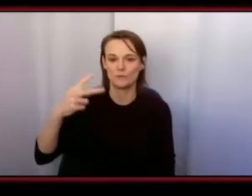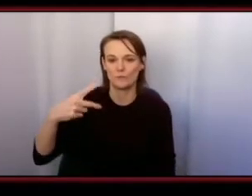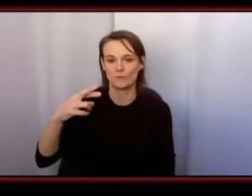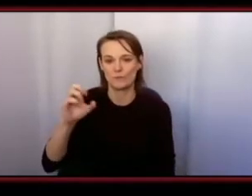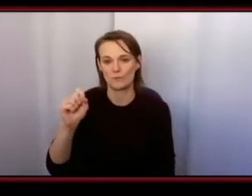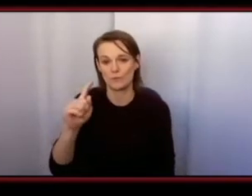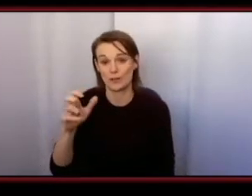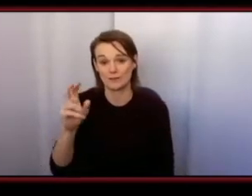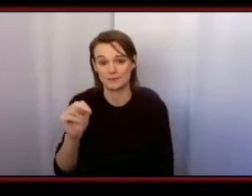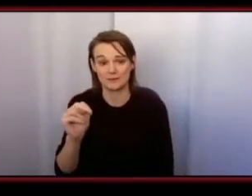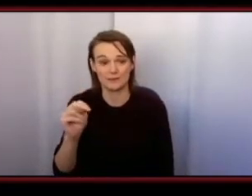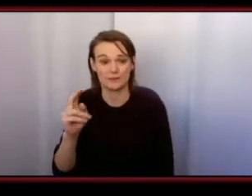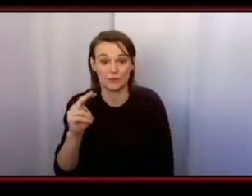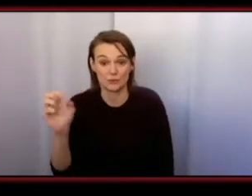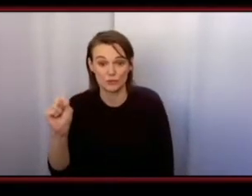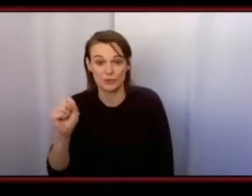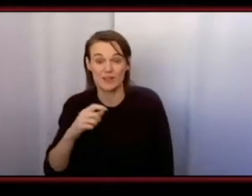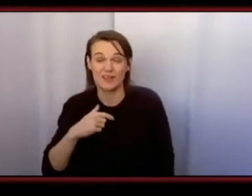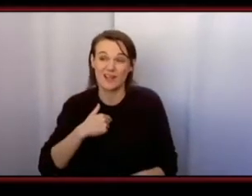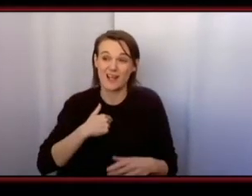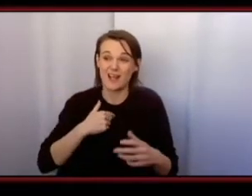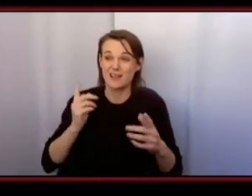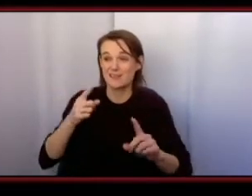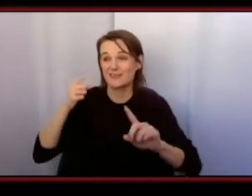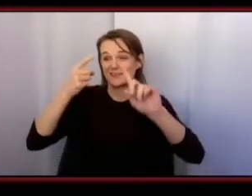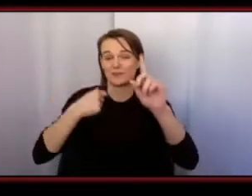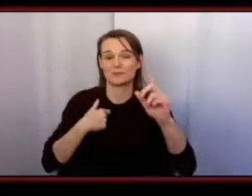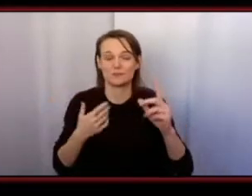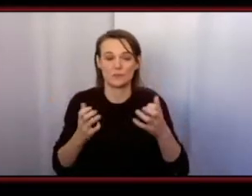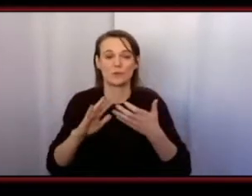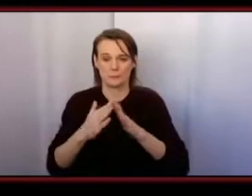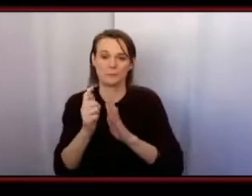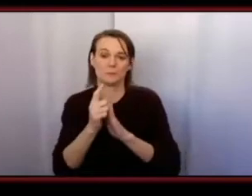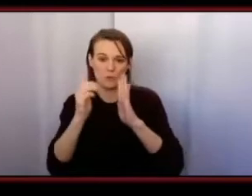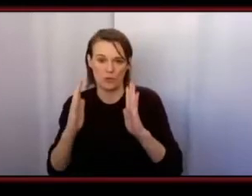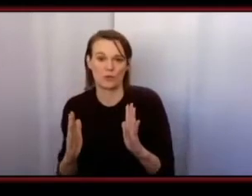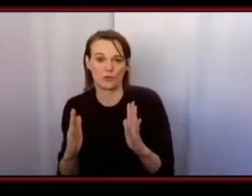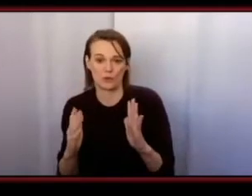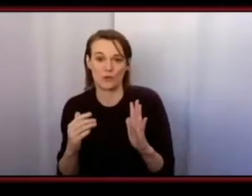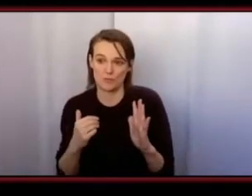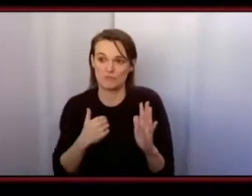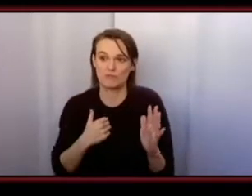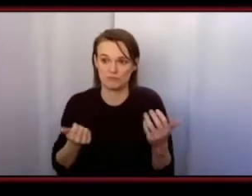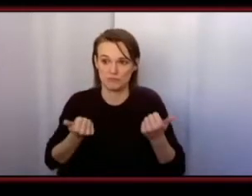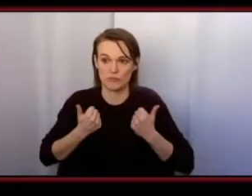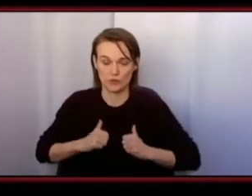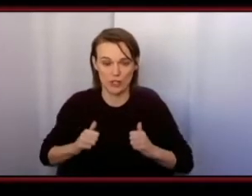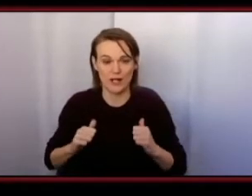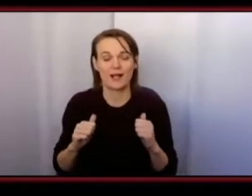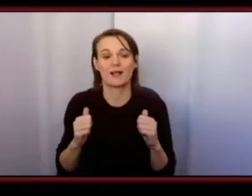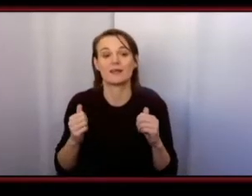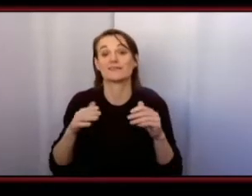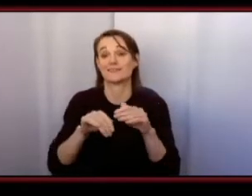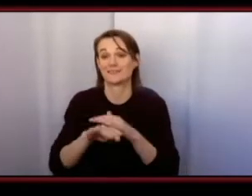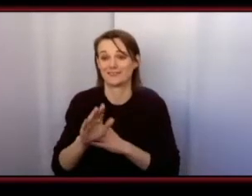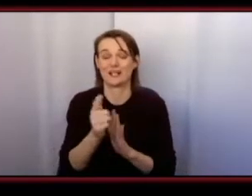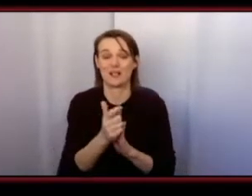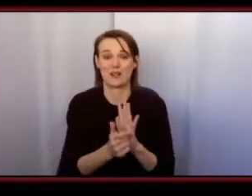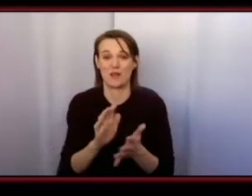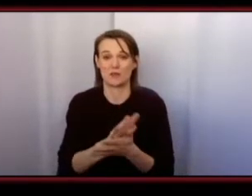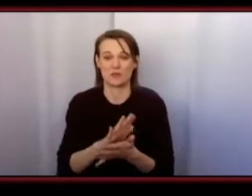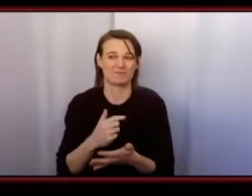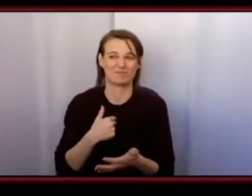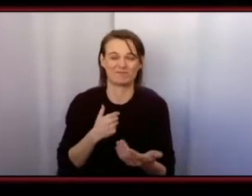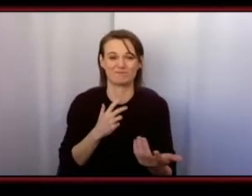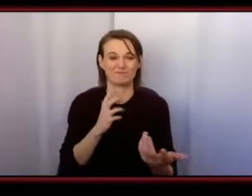uh my initial dream was to become a lawyer so i pursued that um once i got to law school i realized it wasn't for me